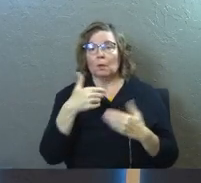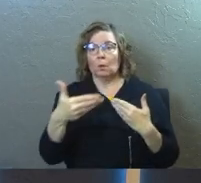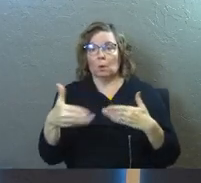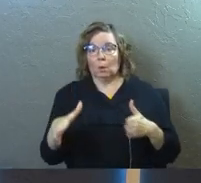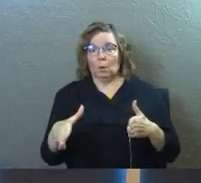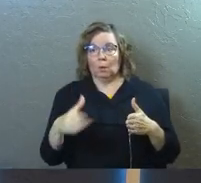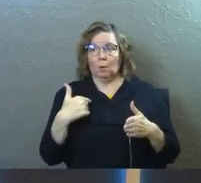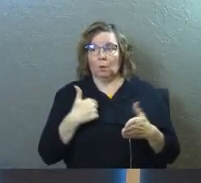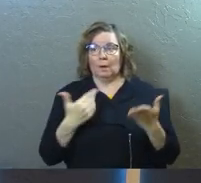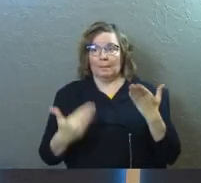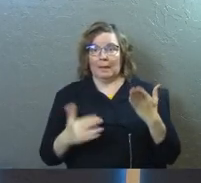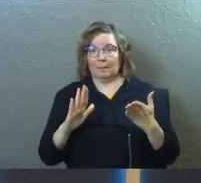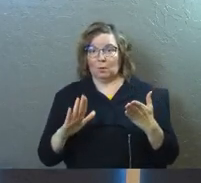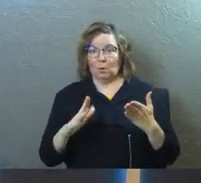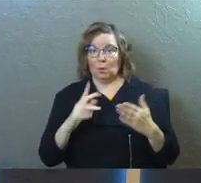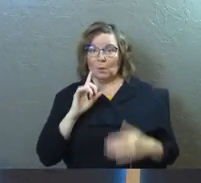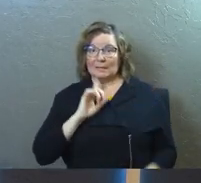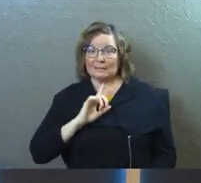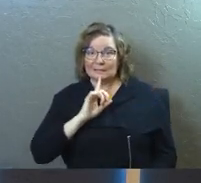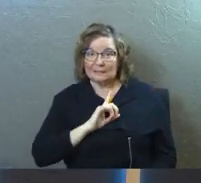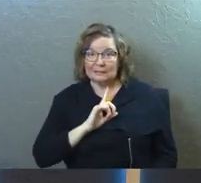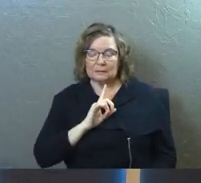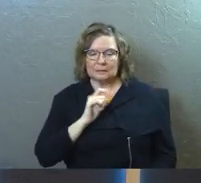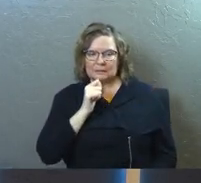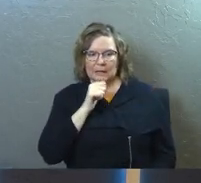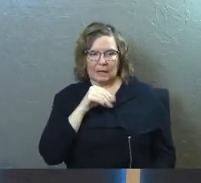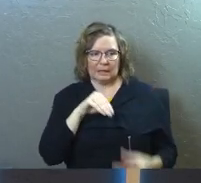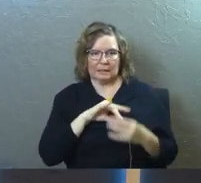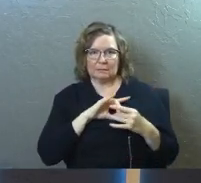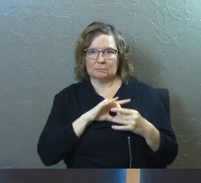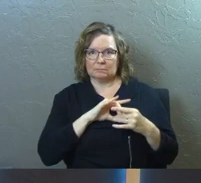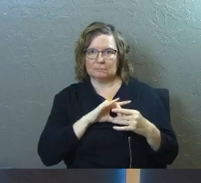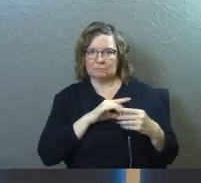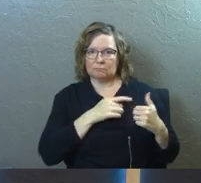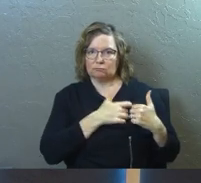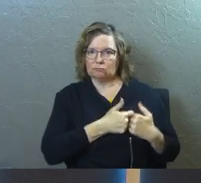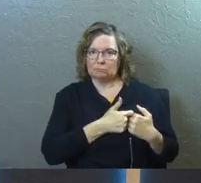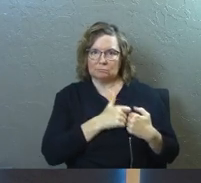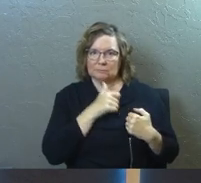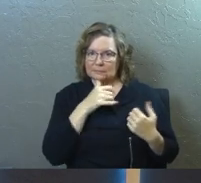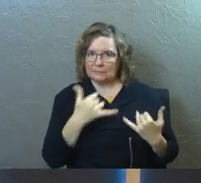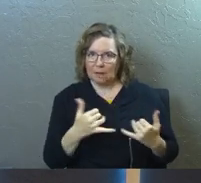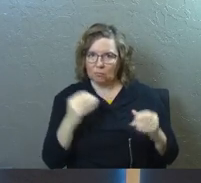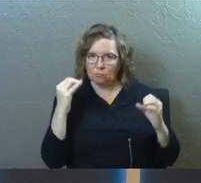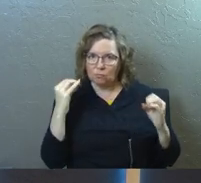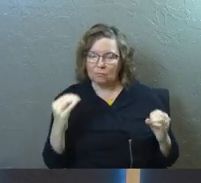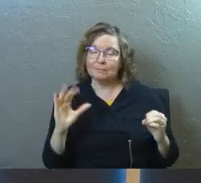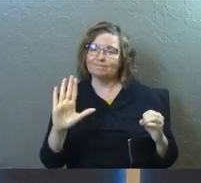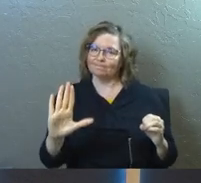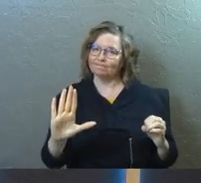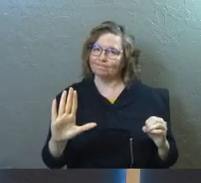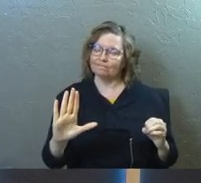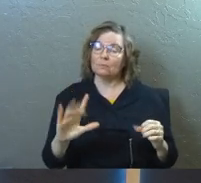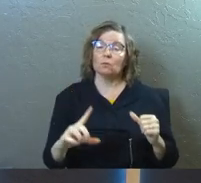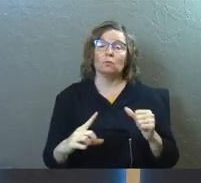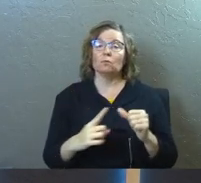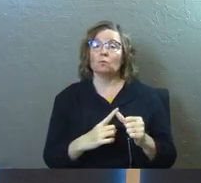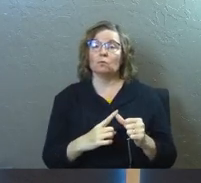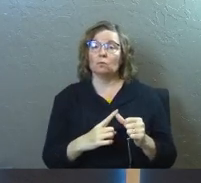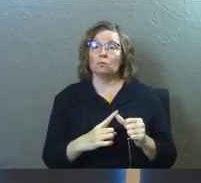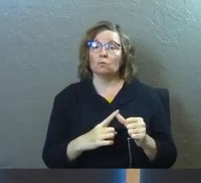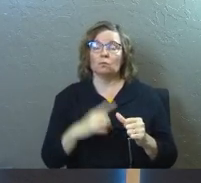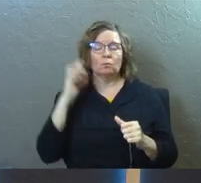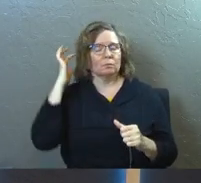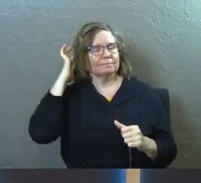in the room where maybe you're single, you're not in a romantic relationship right now. A couple of things. Number one,